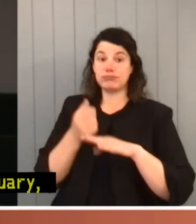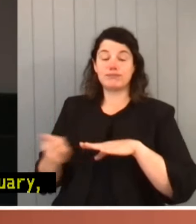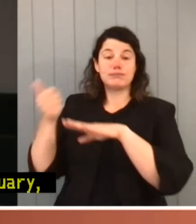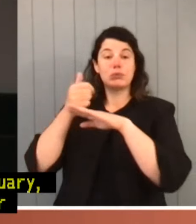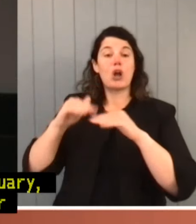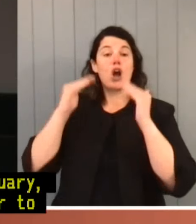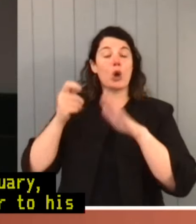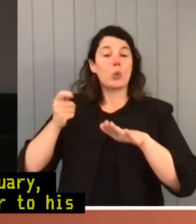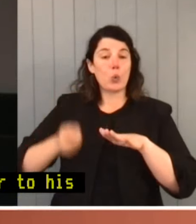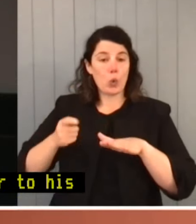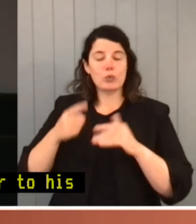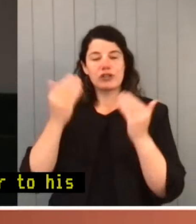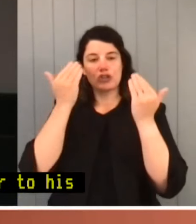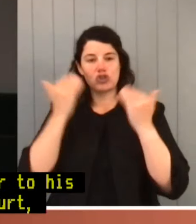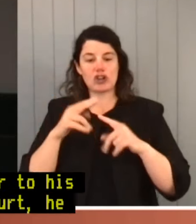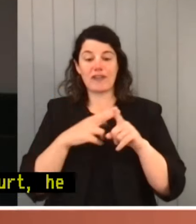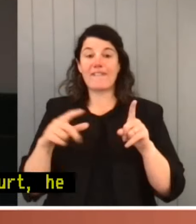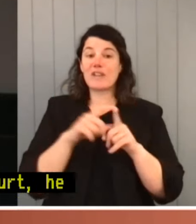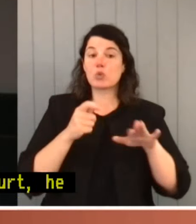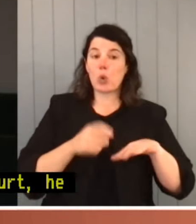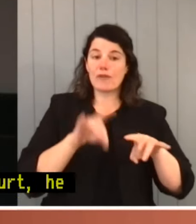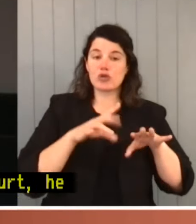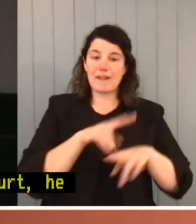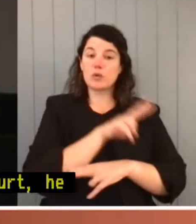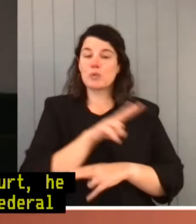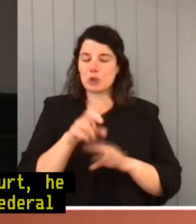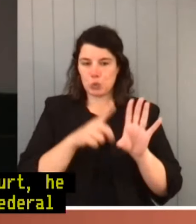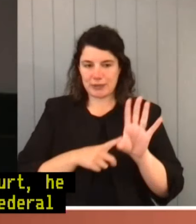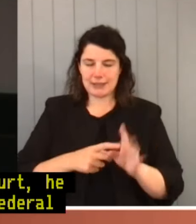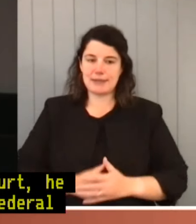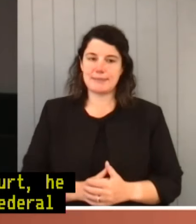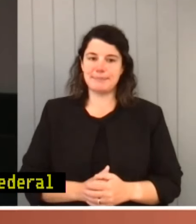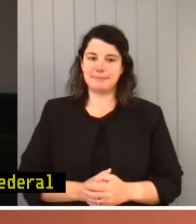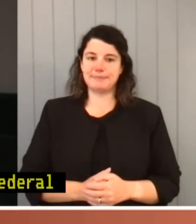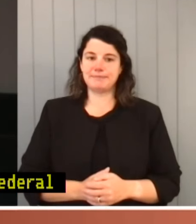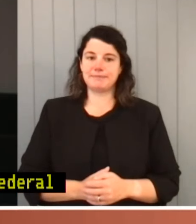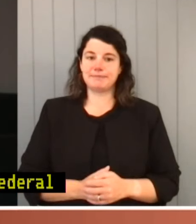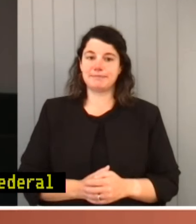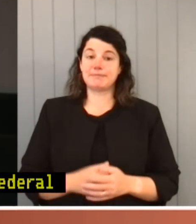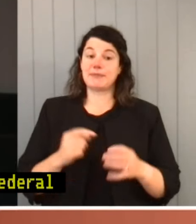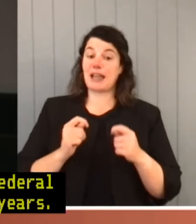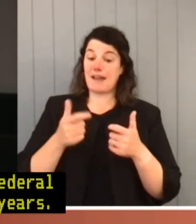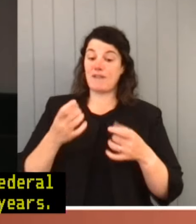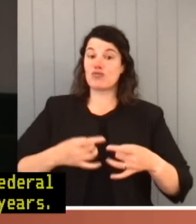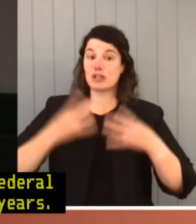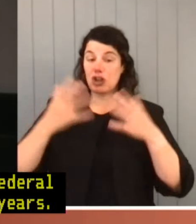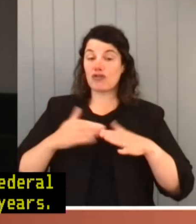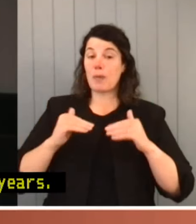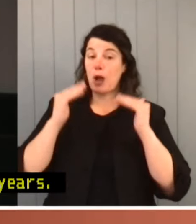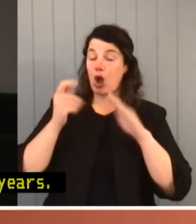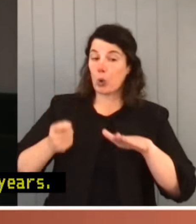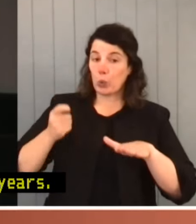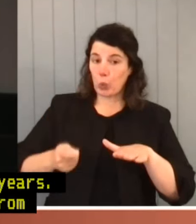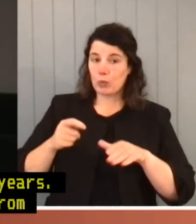served as a judge of the Federal Court of Australia for 22 years. Following his retirement from the High Court, Mr French was appointed